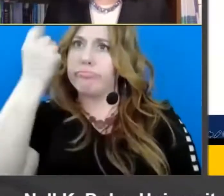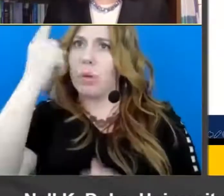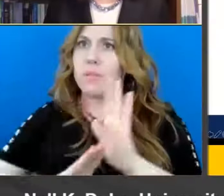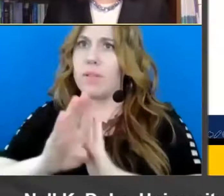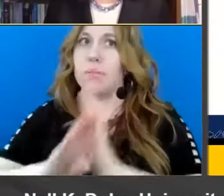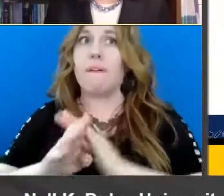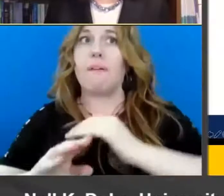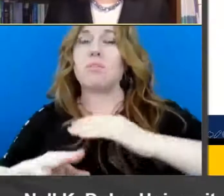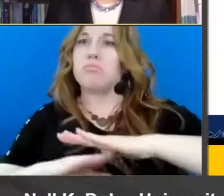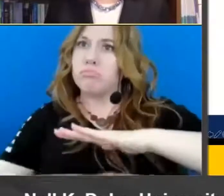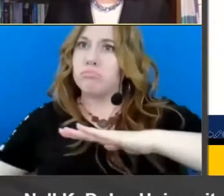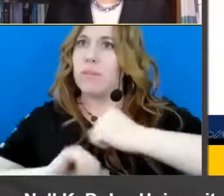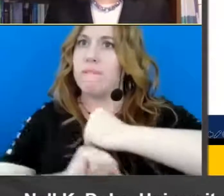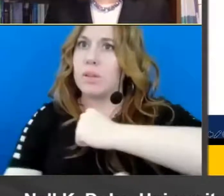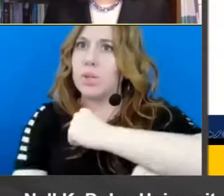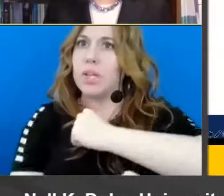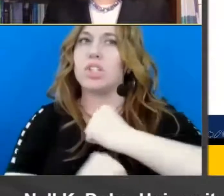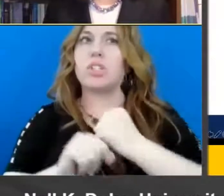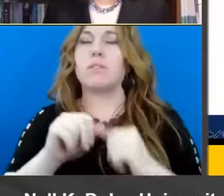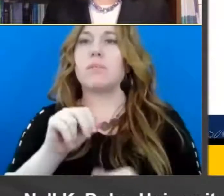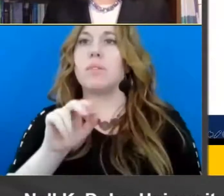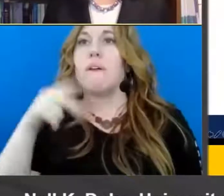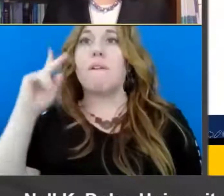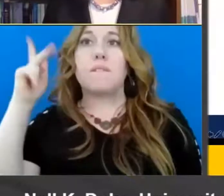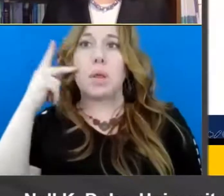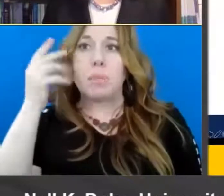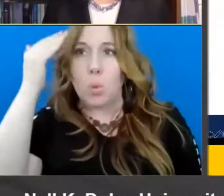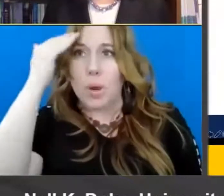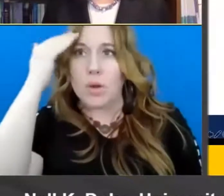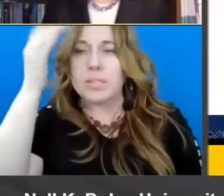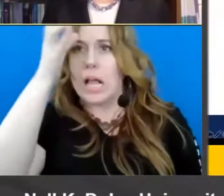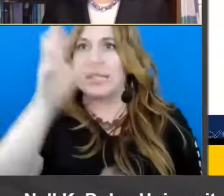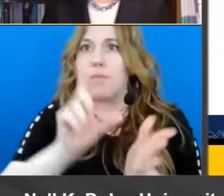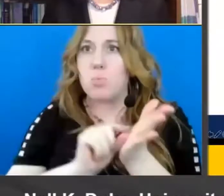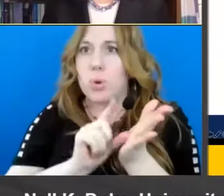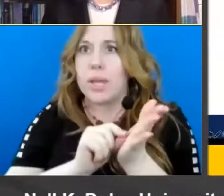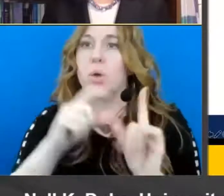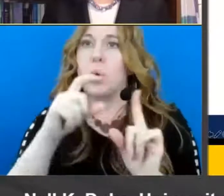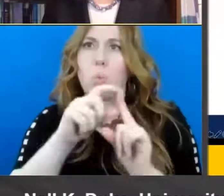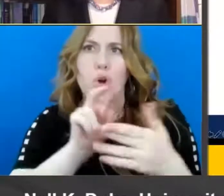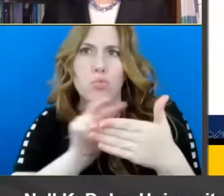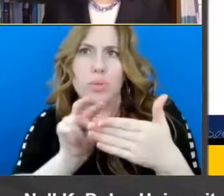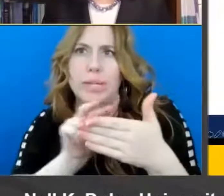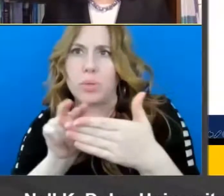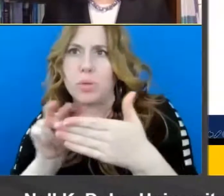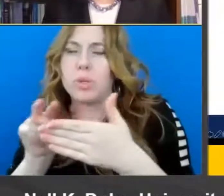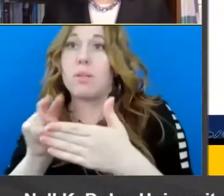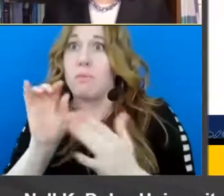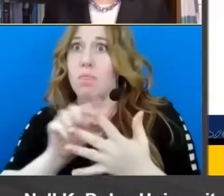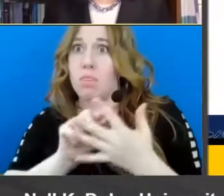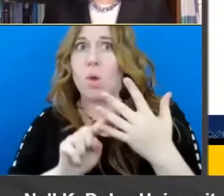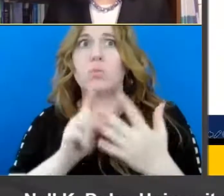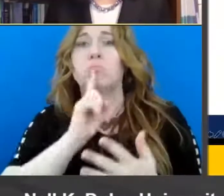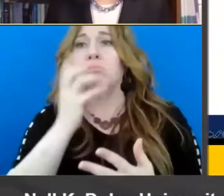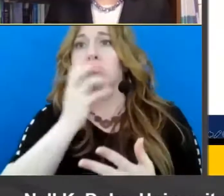uh that's uh phonemic awareness concepts of print uh word reading those are absolutely critical